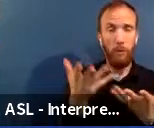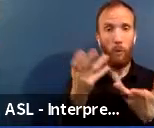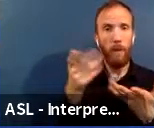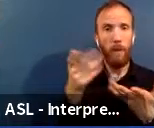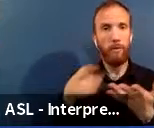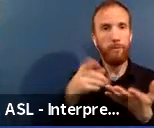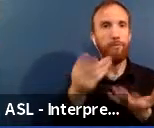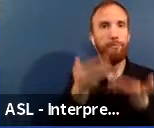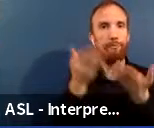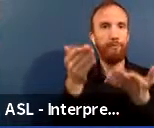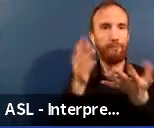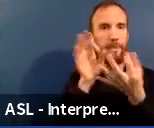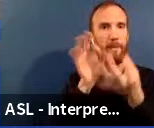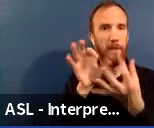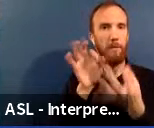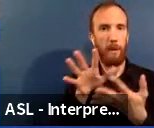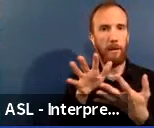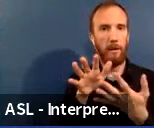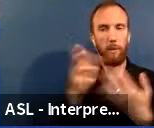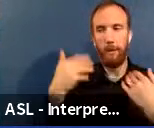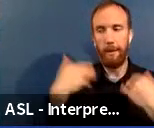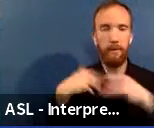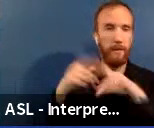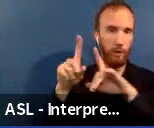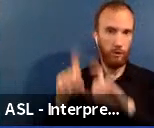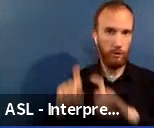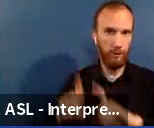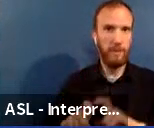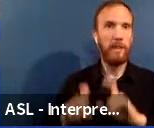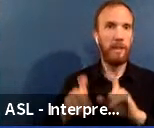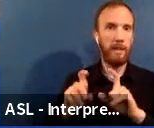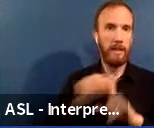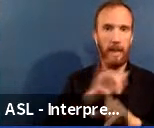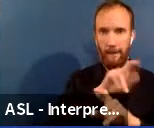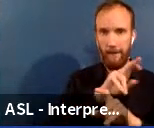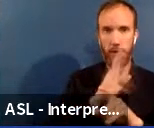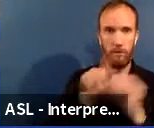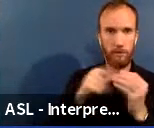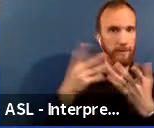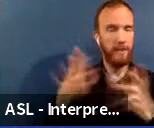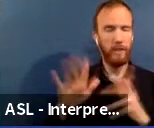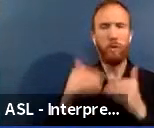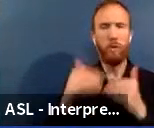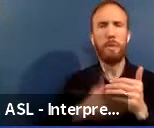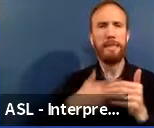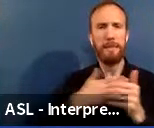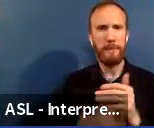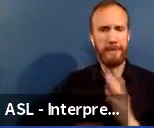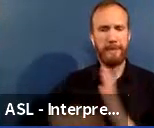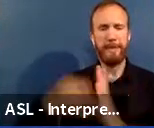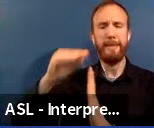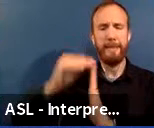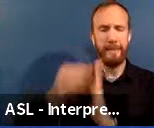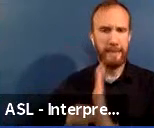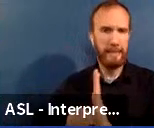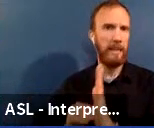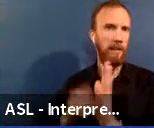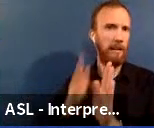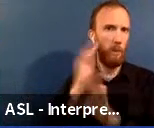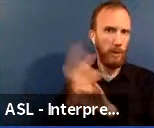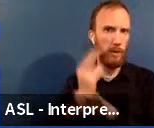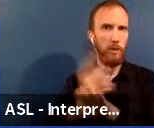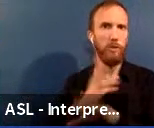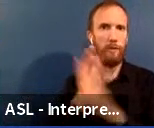important to provide your feedback through the survey that Ivan mentioned. So please, please complete that survey so we can continue to use your